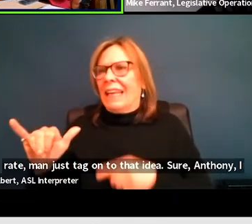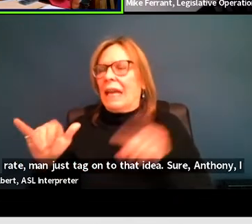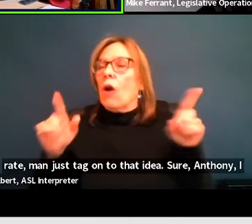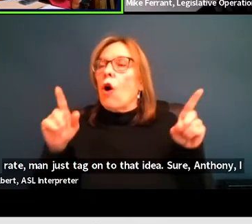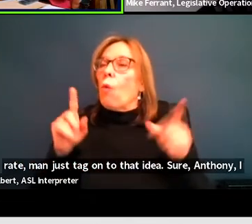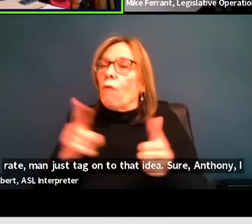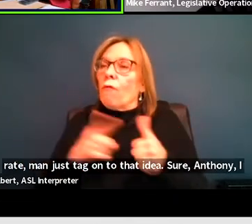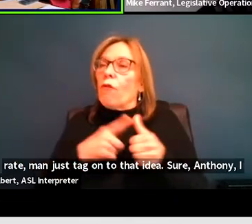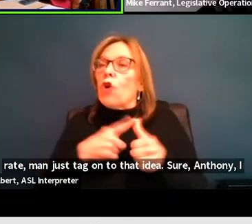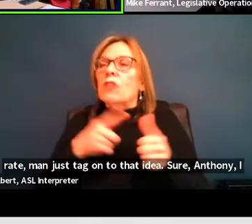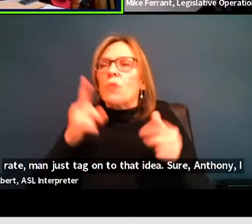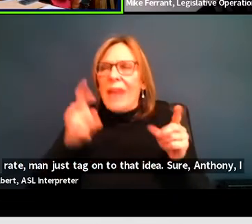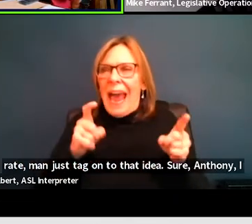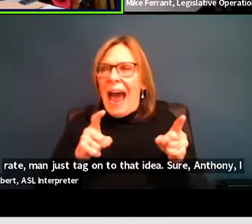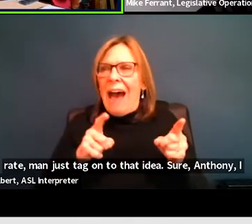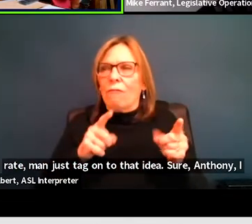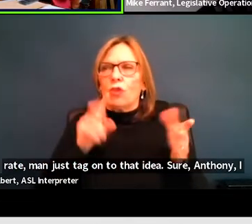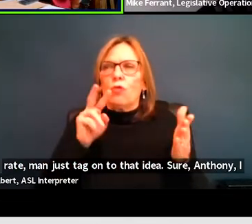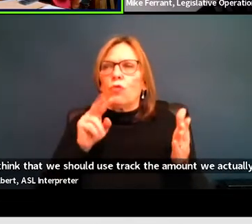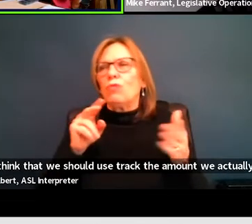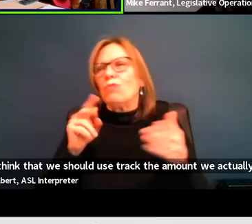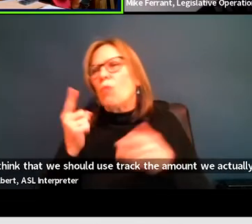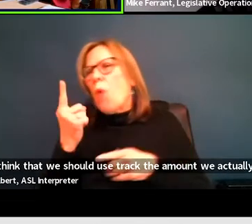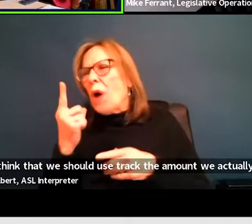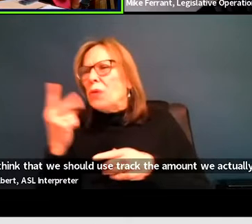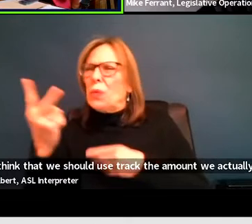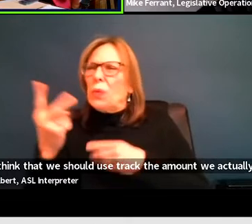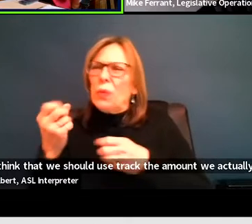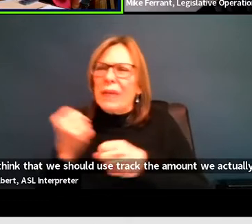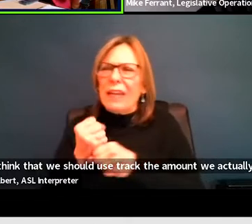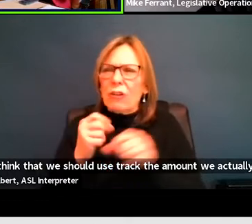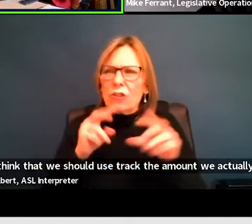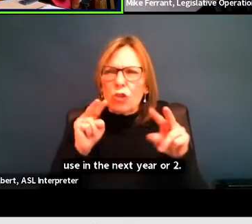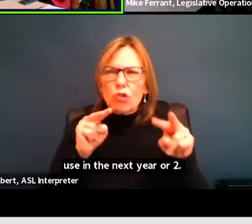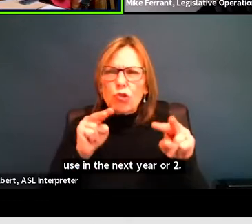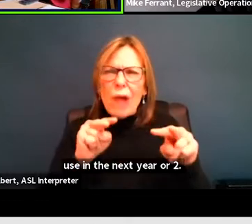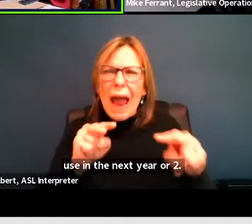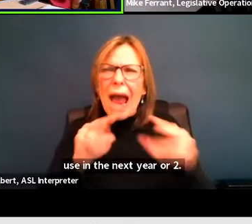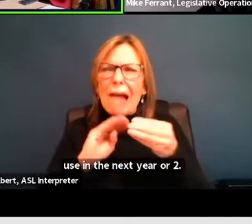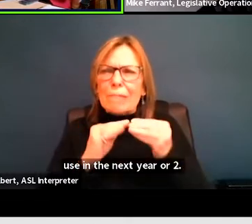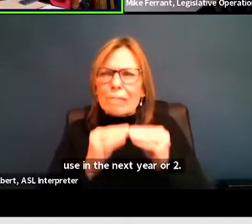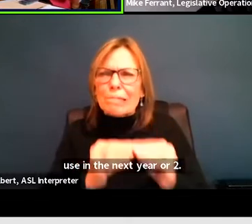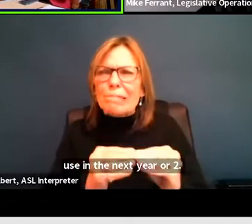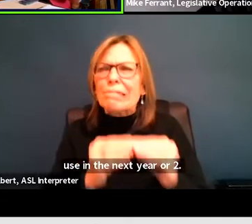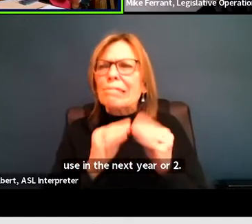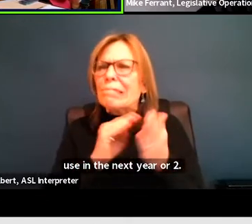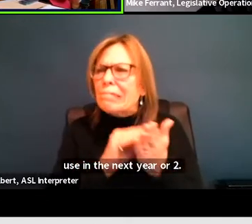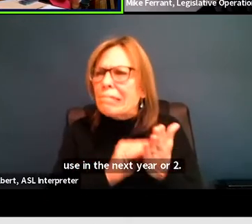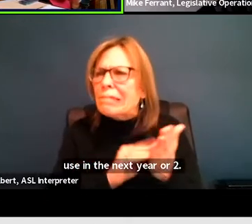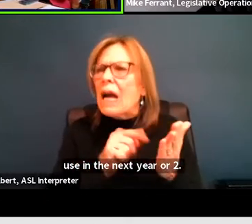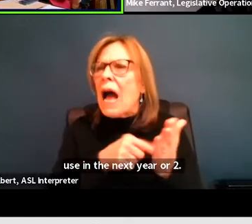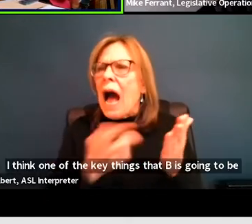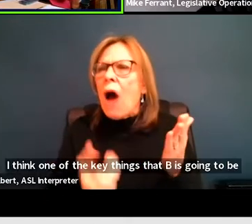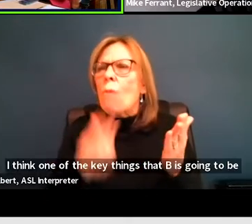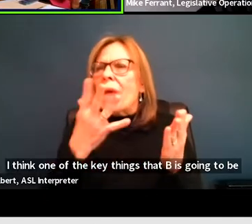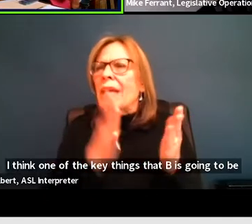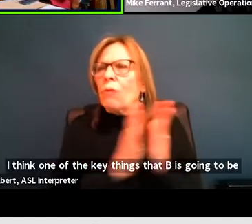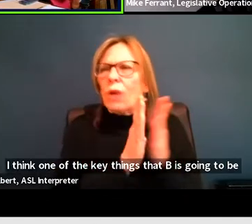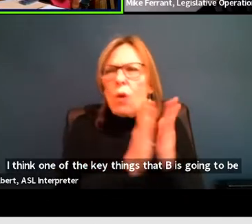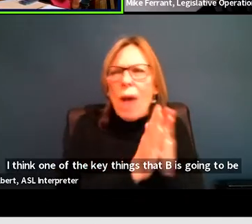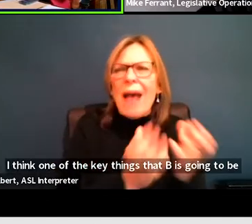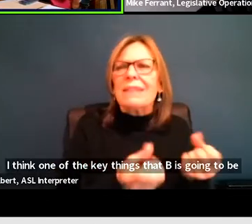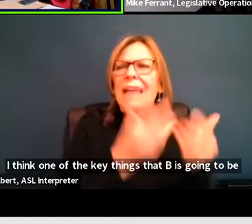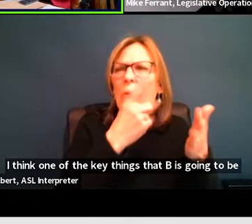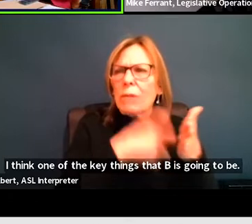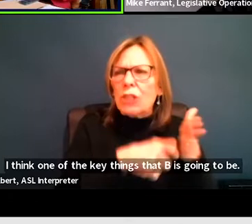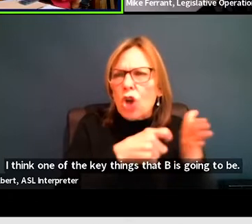we actually use in the next year or two. I think one of the key things would be, is going to be to track the requests and track how much